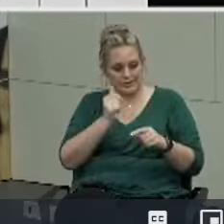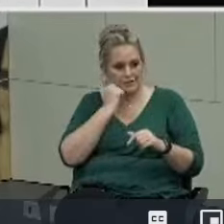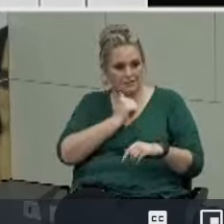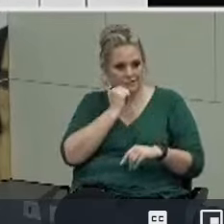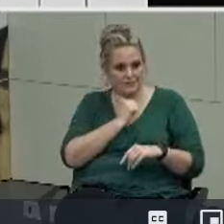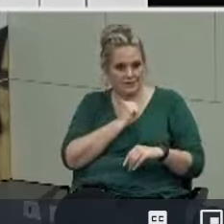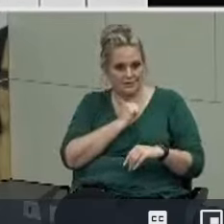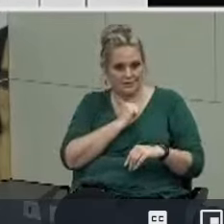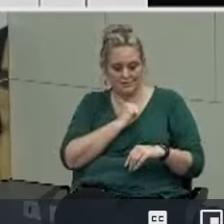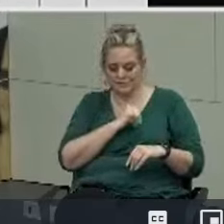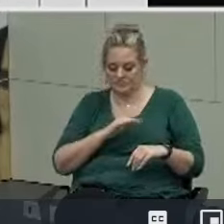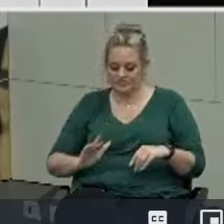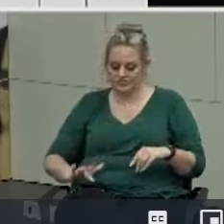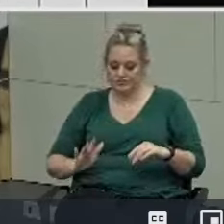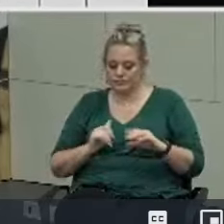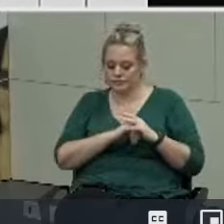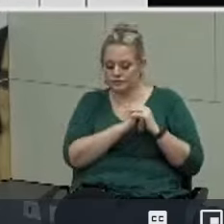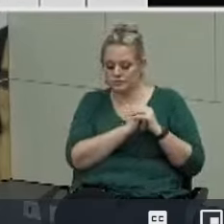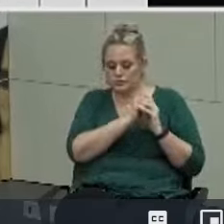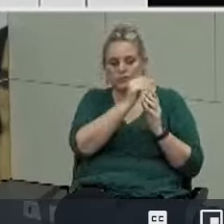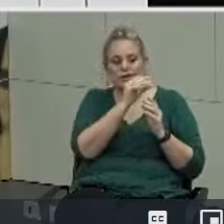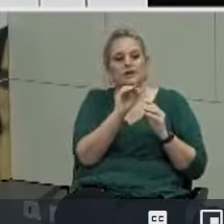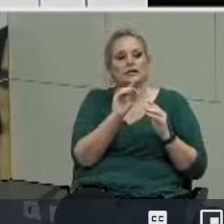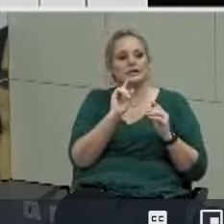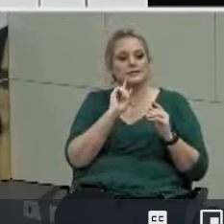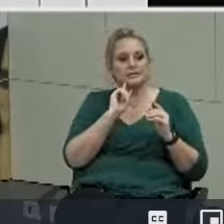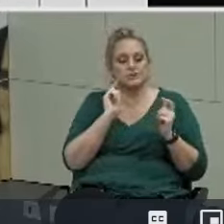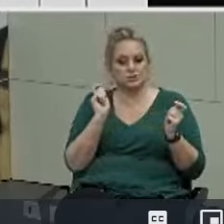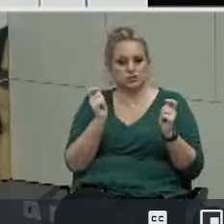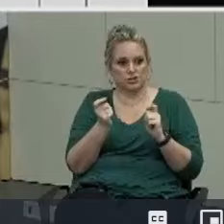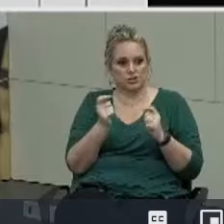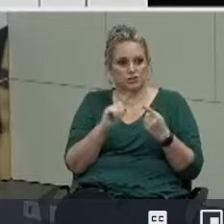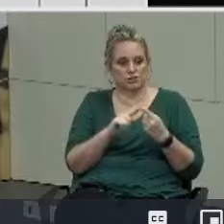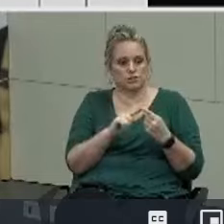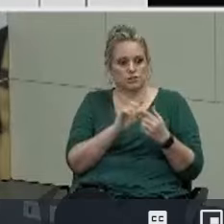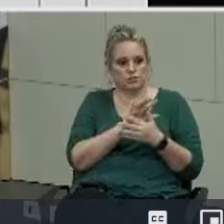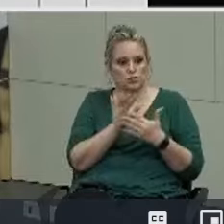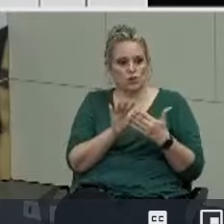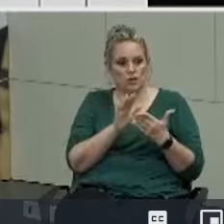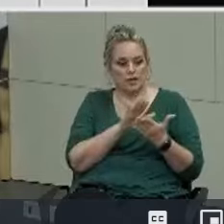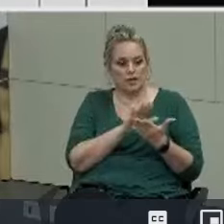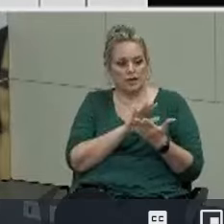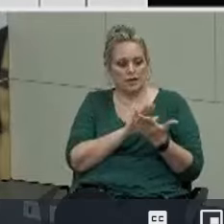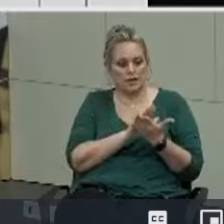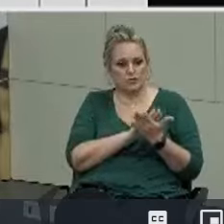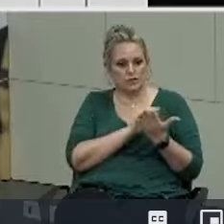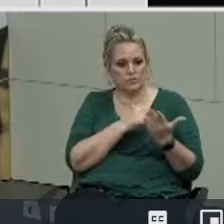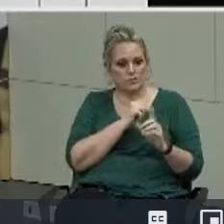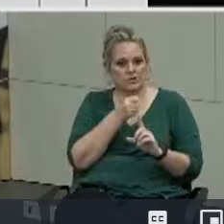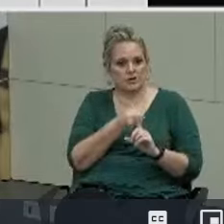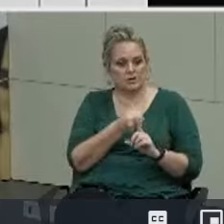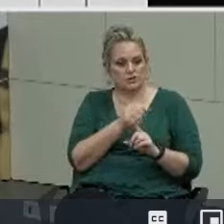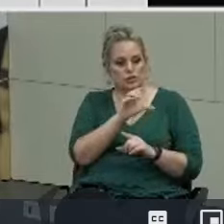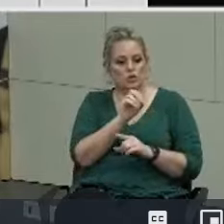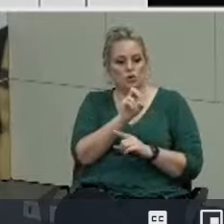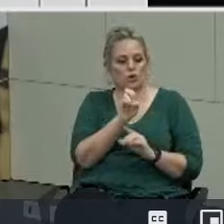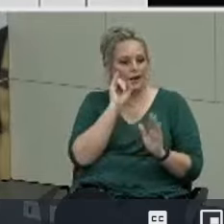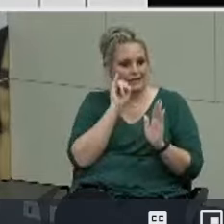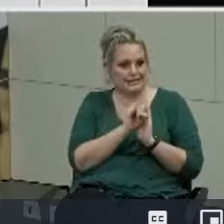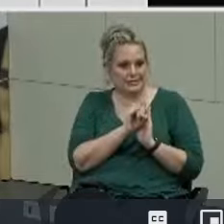um and significant change to school option is defined as a change that impacts the core identity of a school